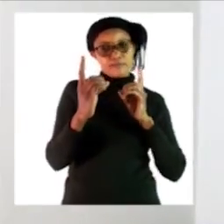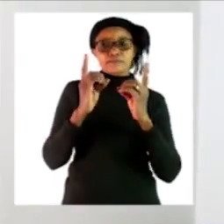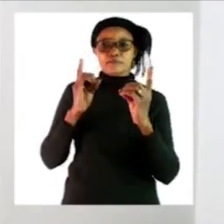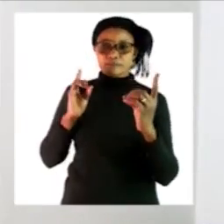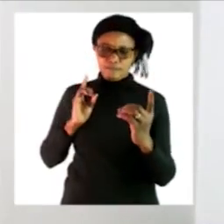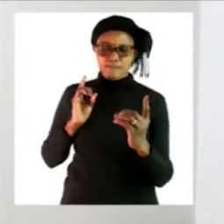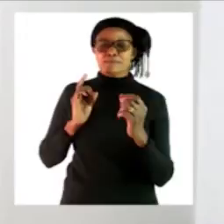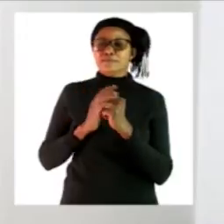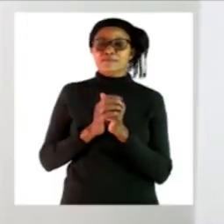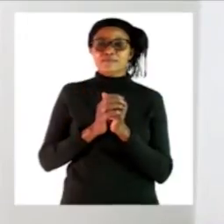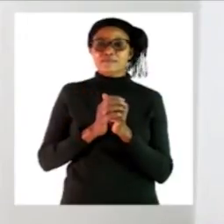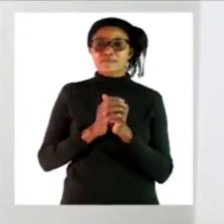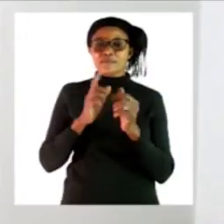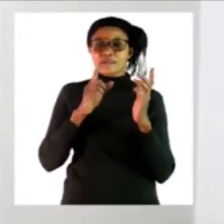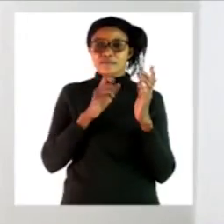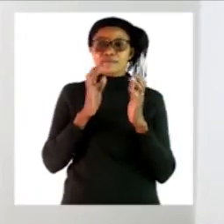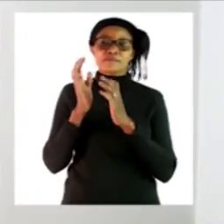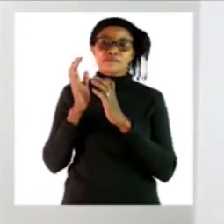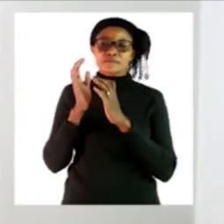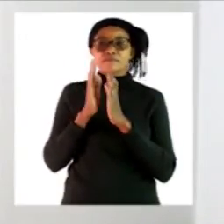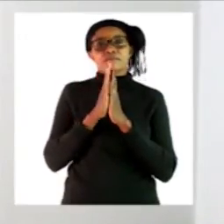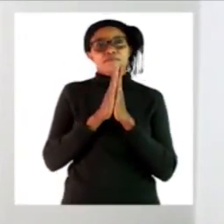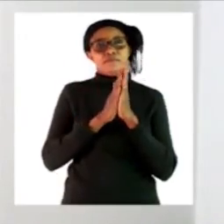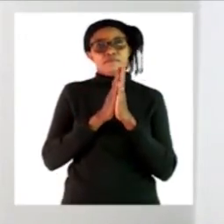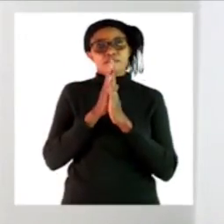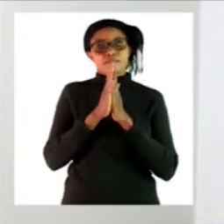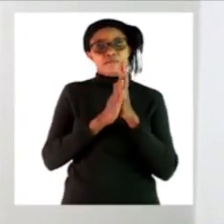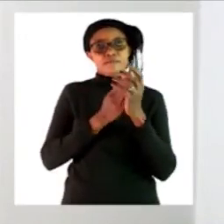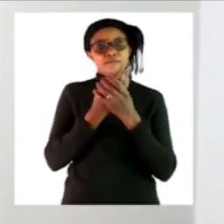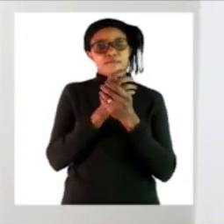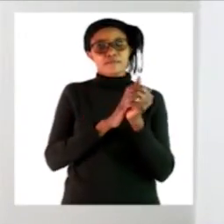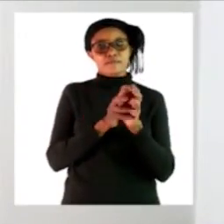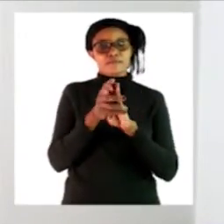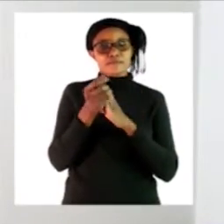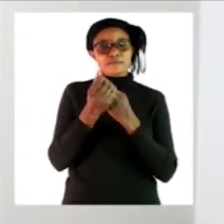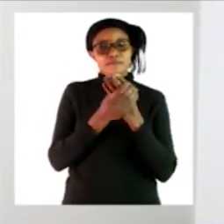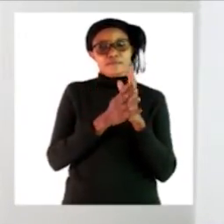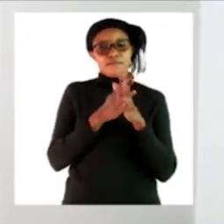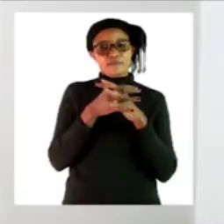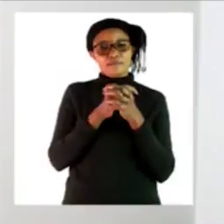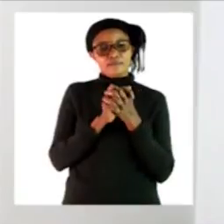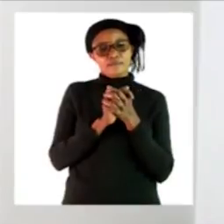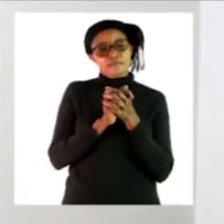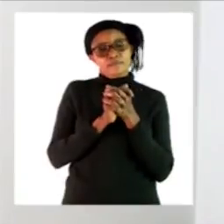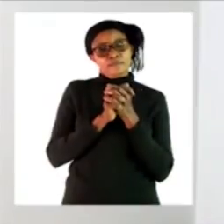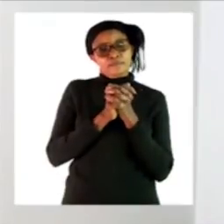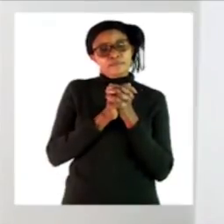social social distancing and sanitizing of hands